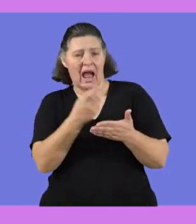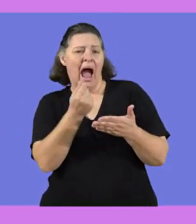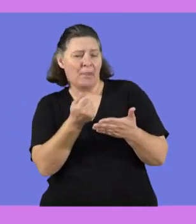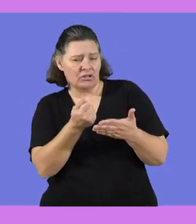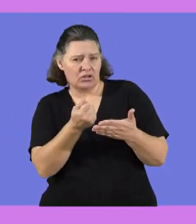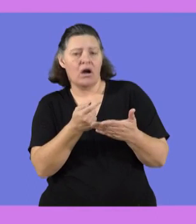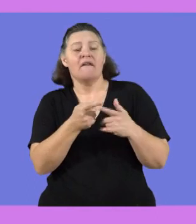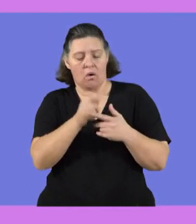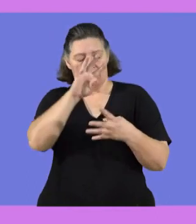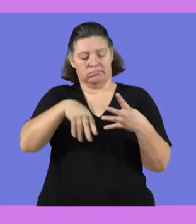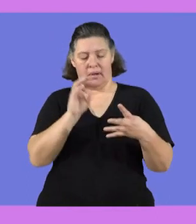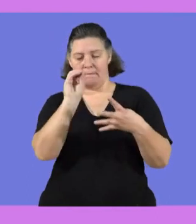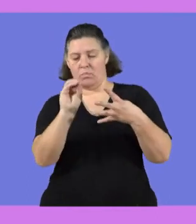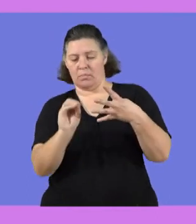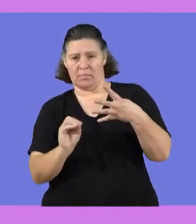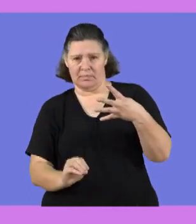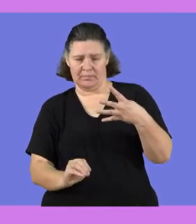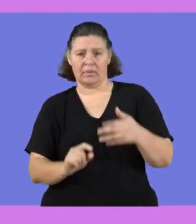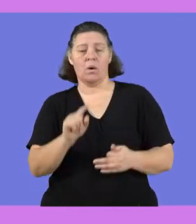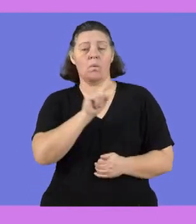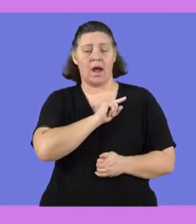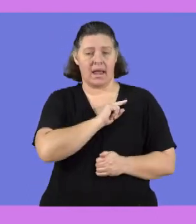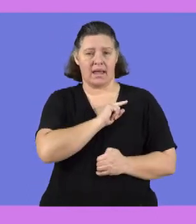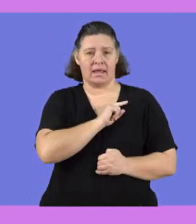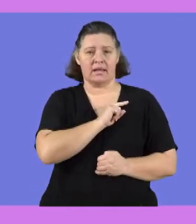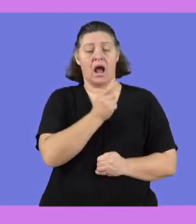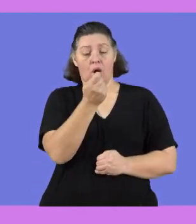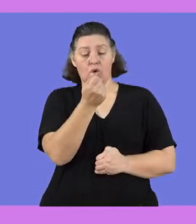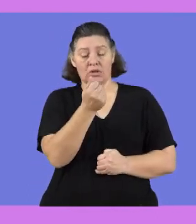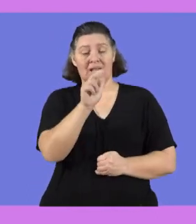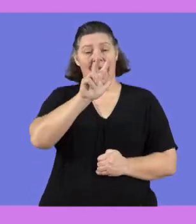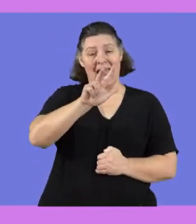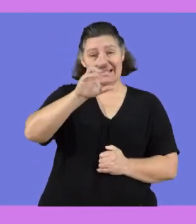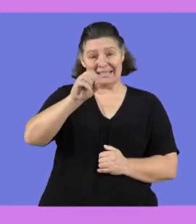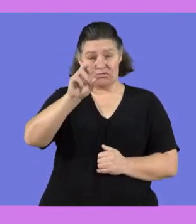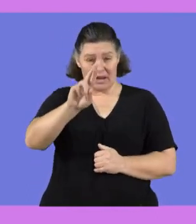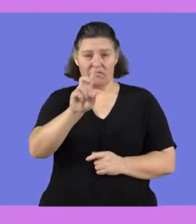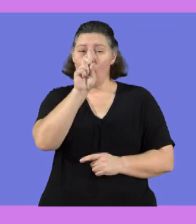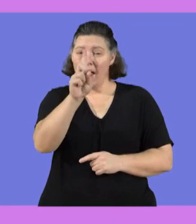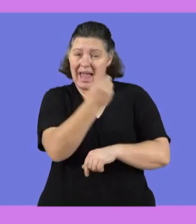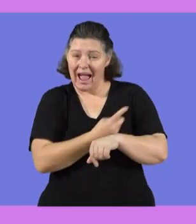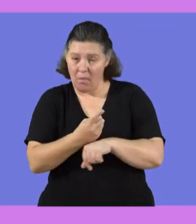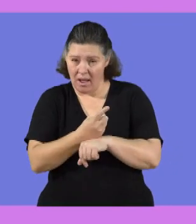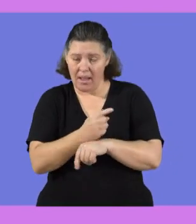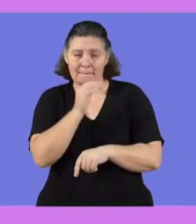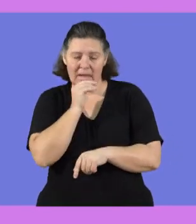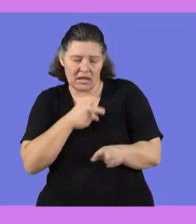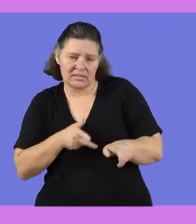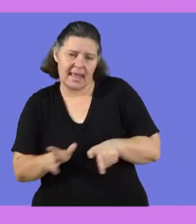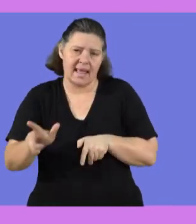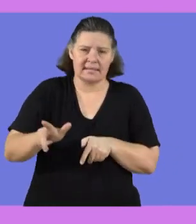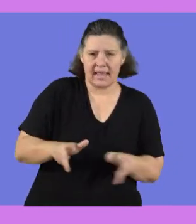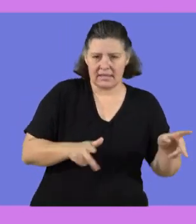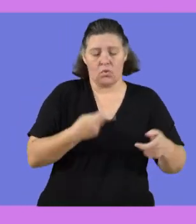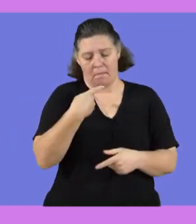the cost of skating in the table below. So because we say the cost is 80 rent per hour, it